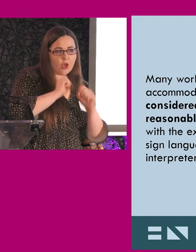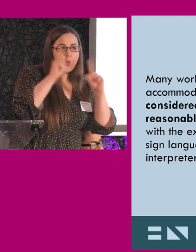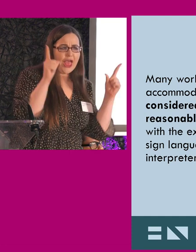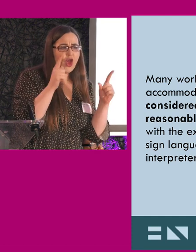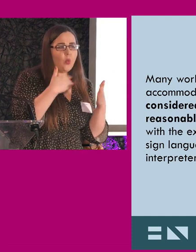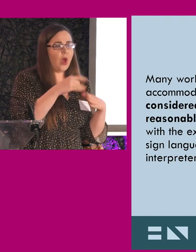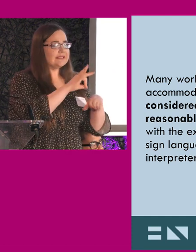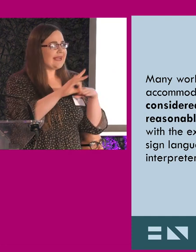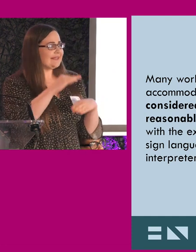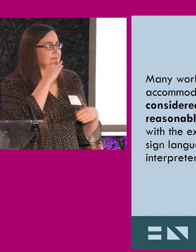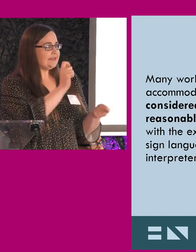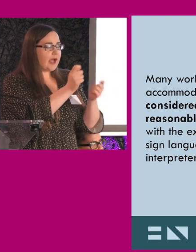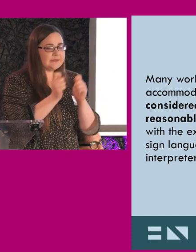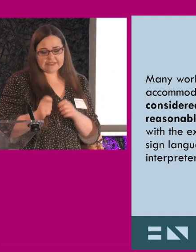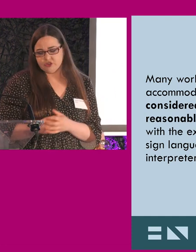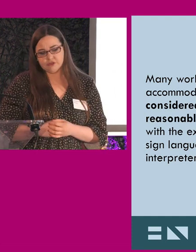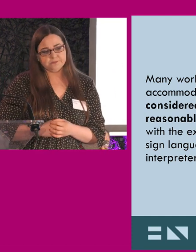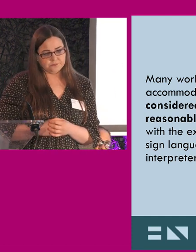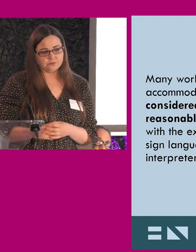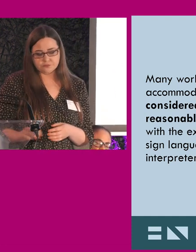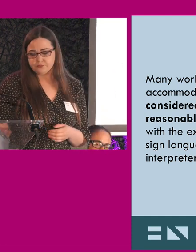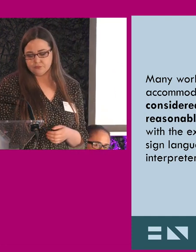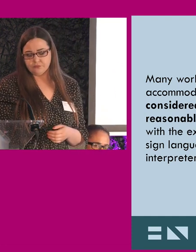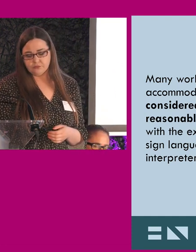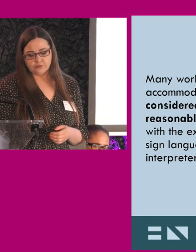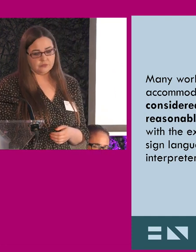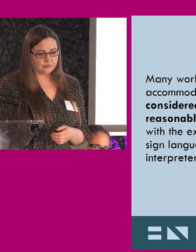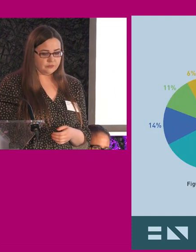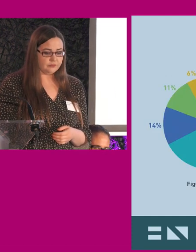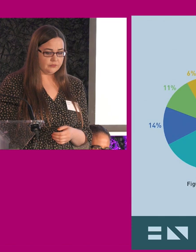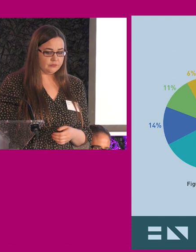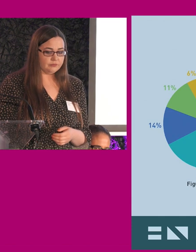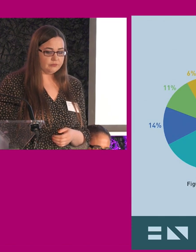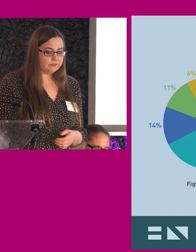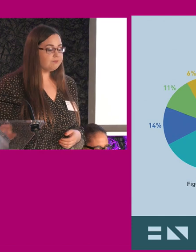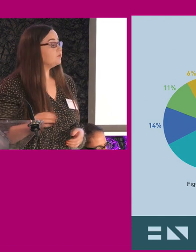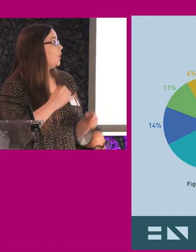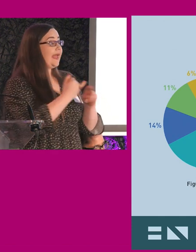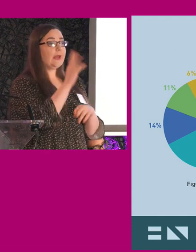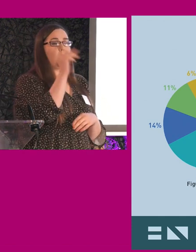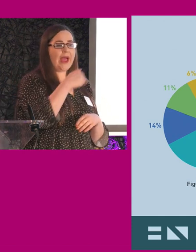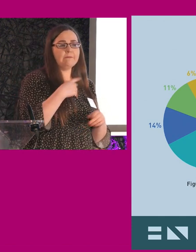a lot of work to make sure that people are aware of accommodations that can be made and should be made.